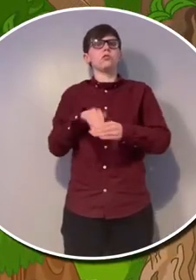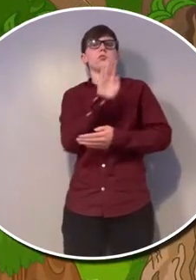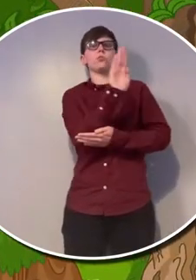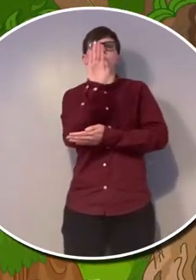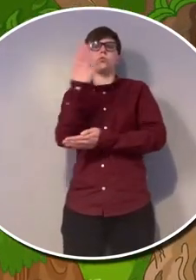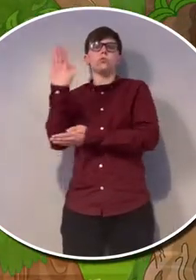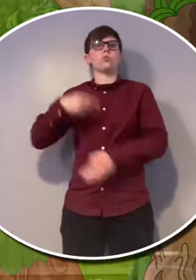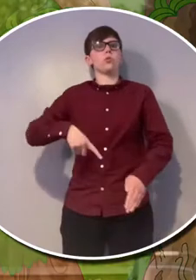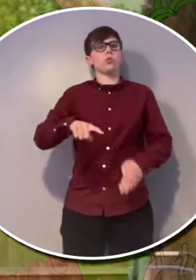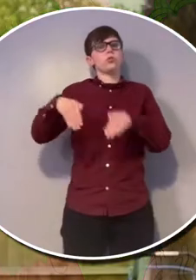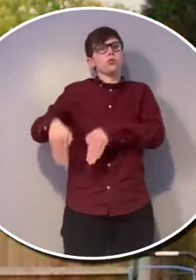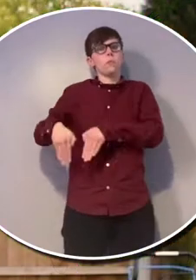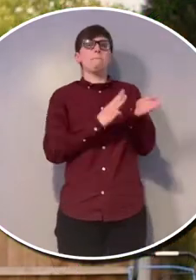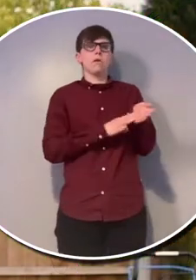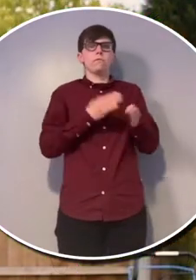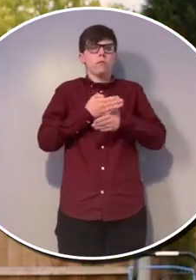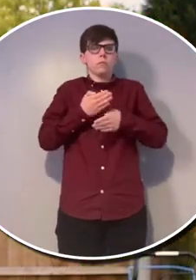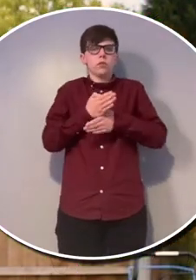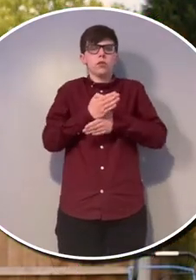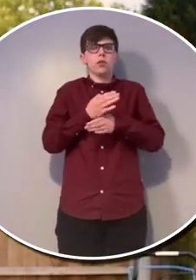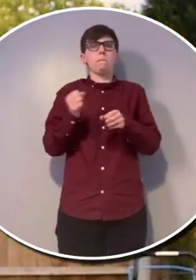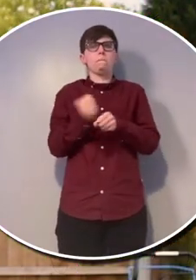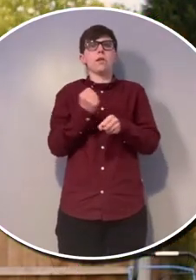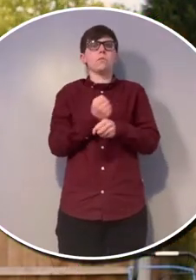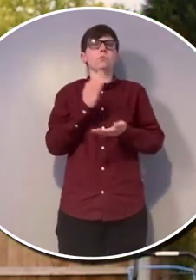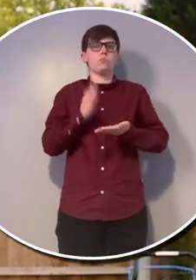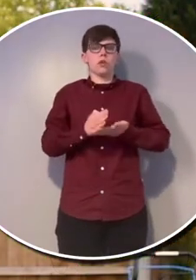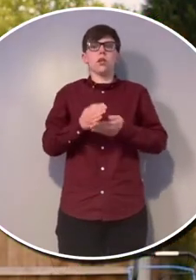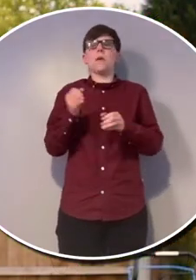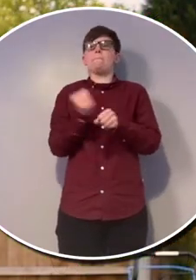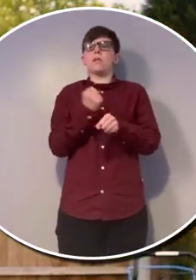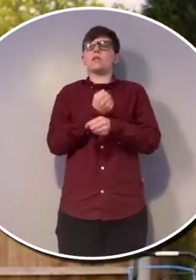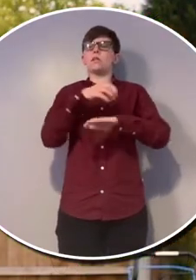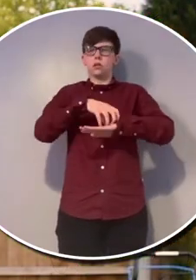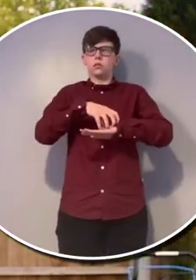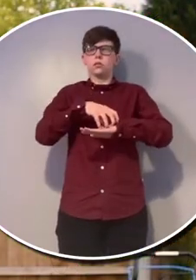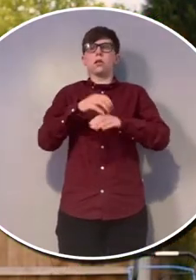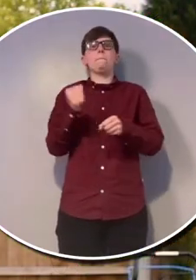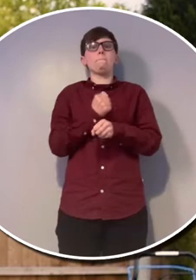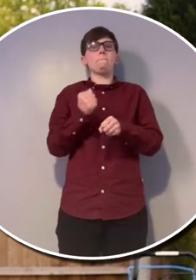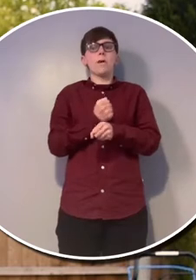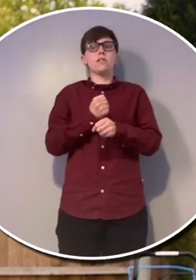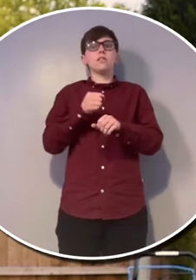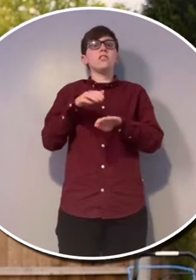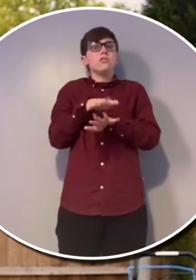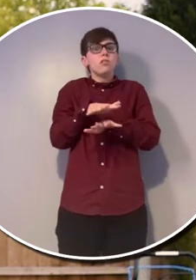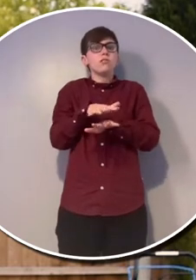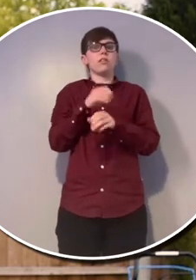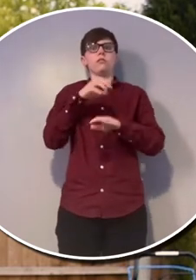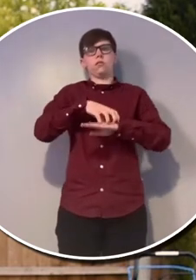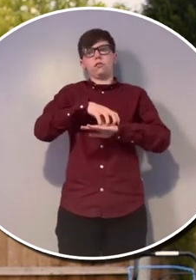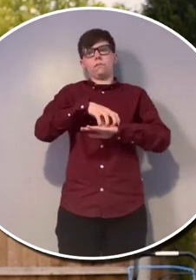go to the shop. Maggie was very busy, and you made bread, and you made cakes, didn't you? And you made sardine